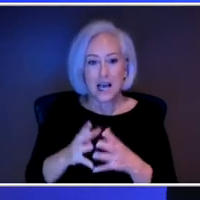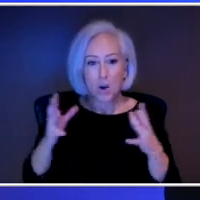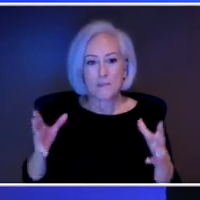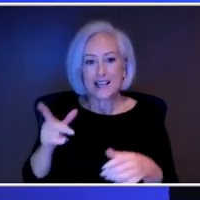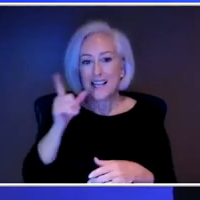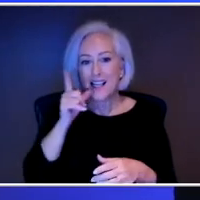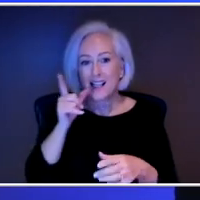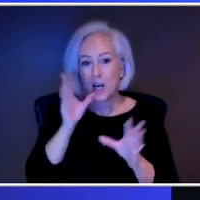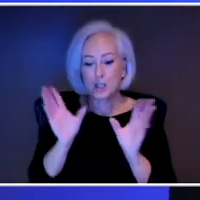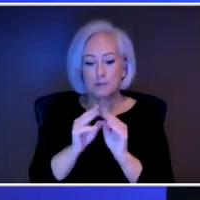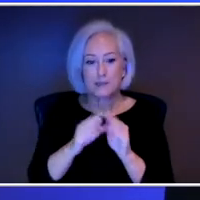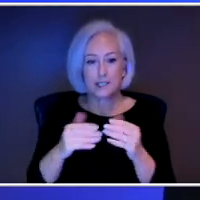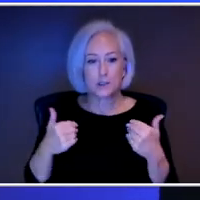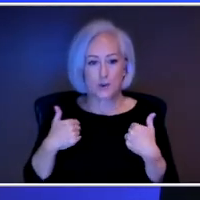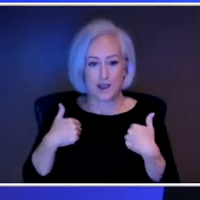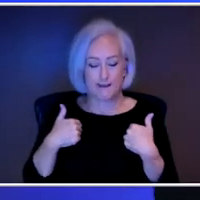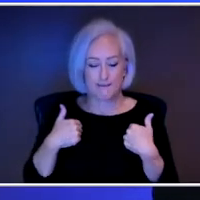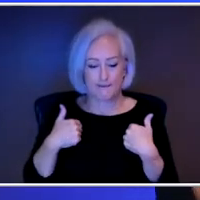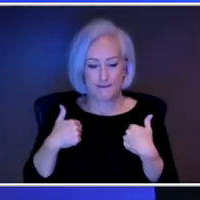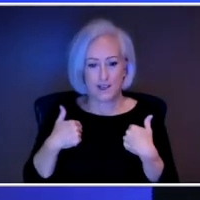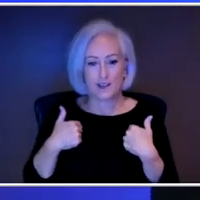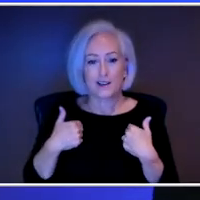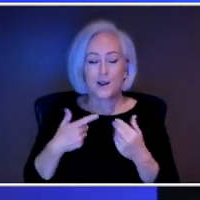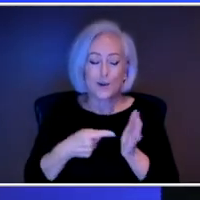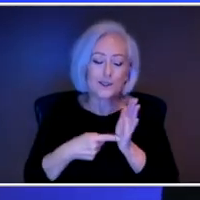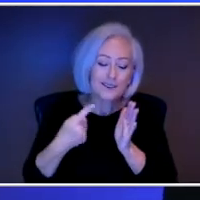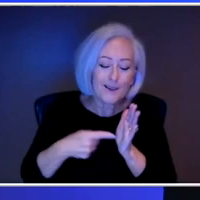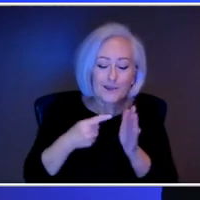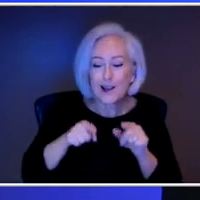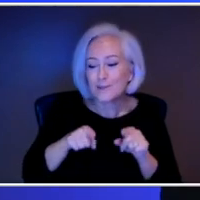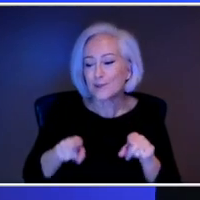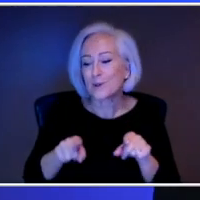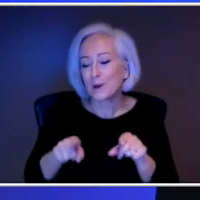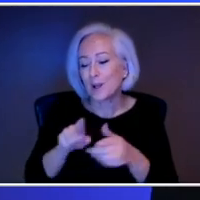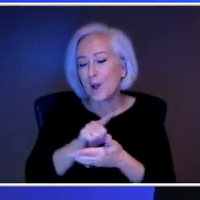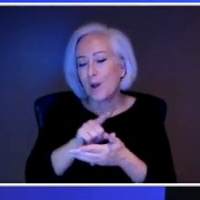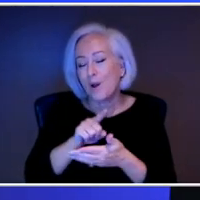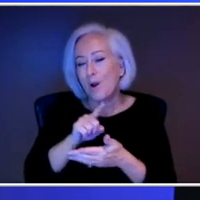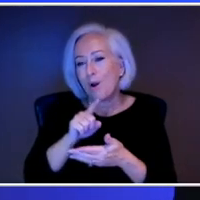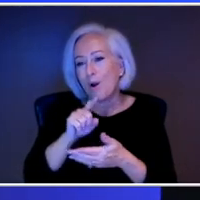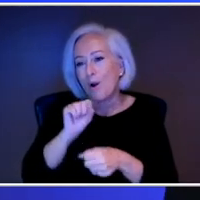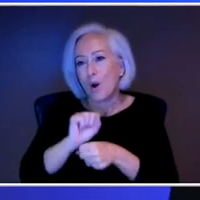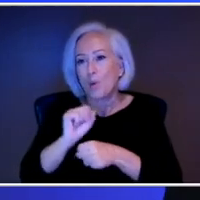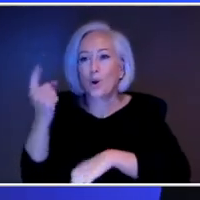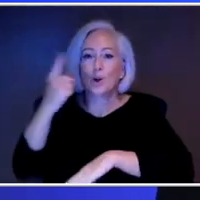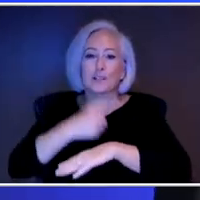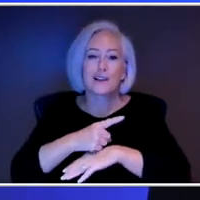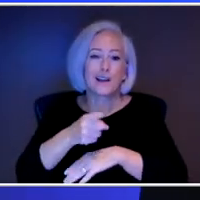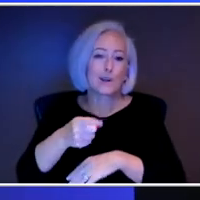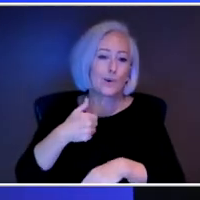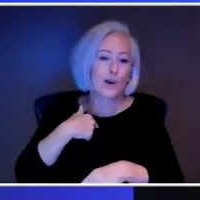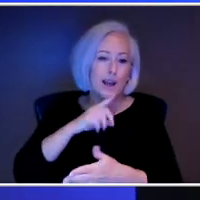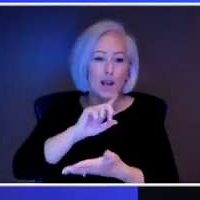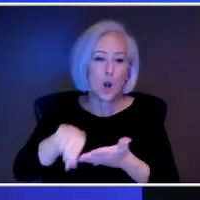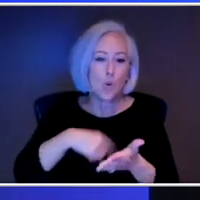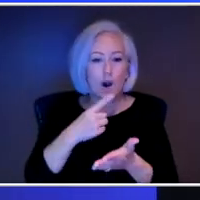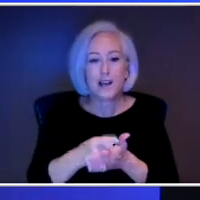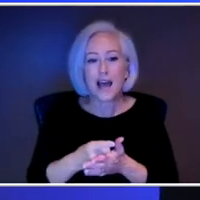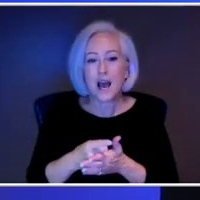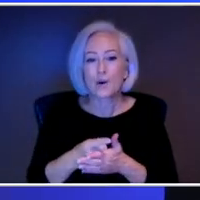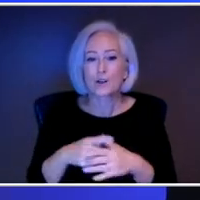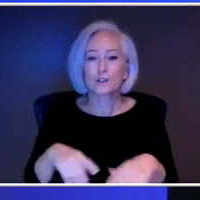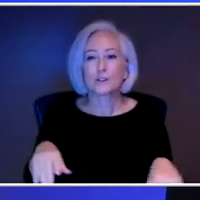to be a carve out, you know, in a work day for you get an hour to kind of, you know, mess around, talk to colleagues about stuff that isn't work,